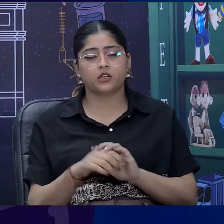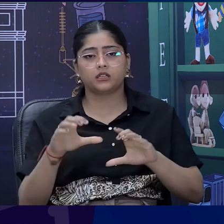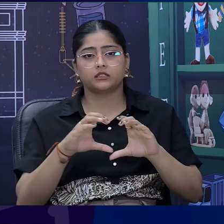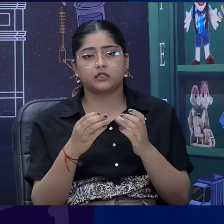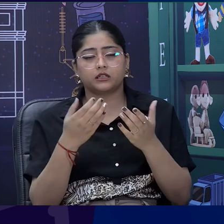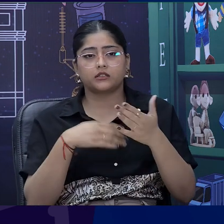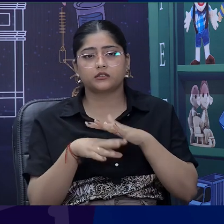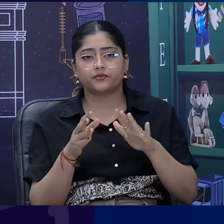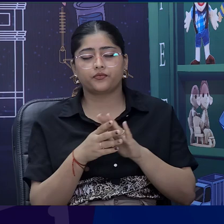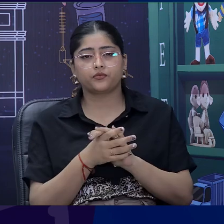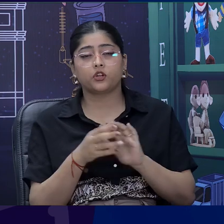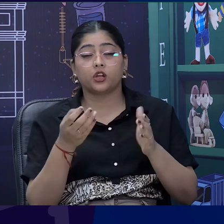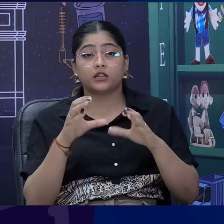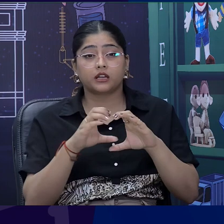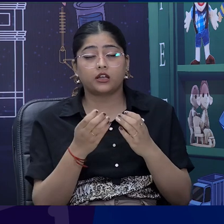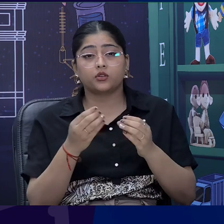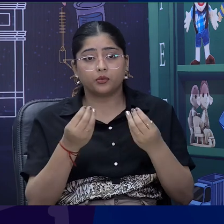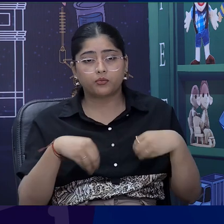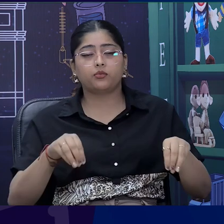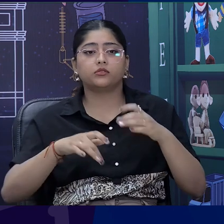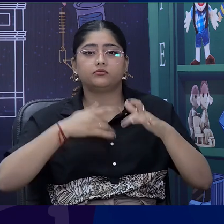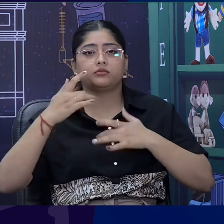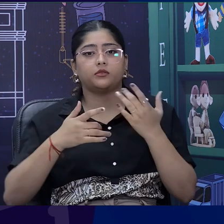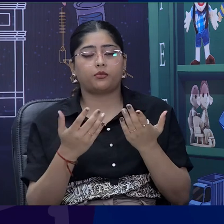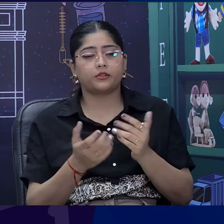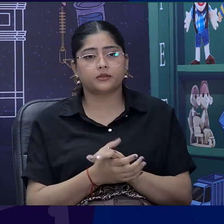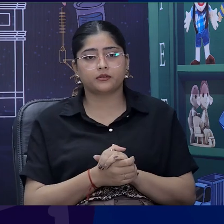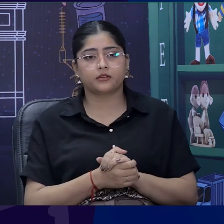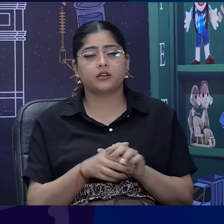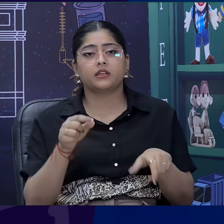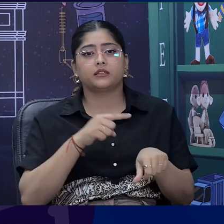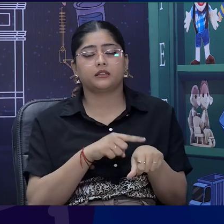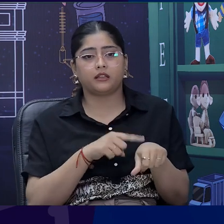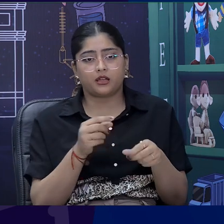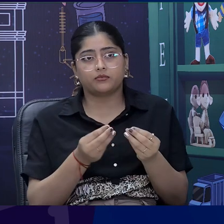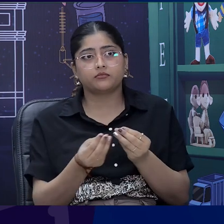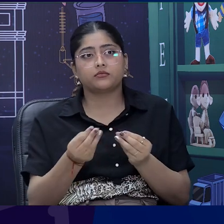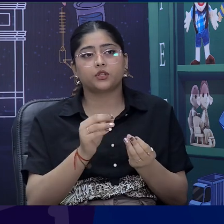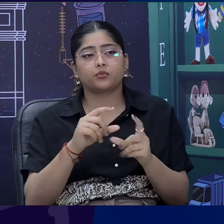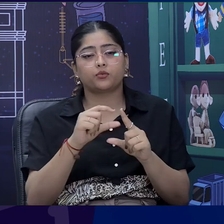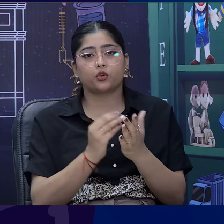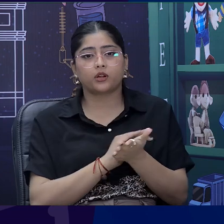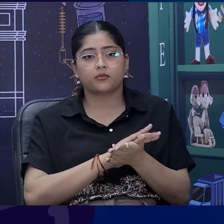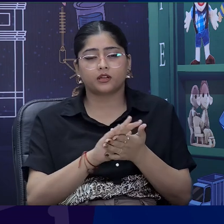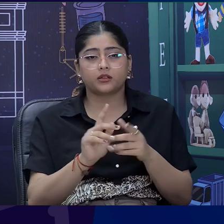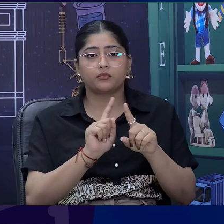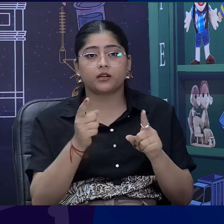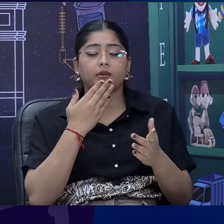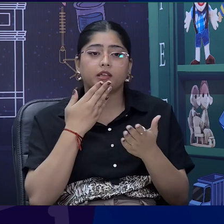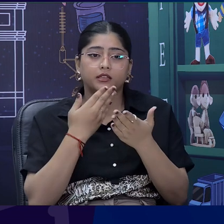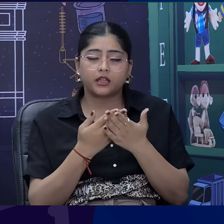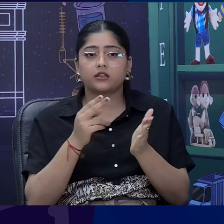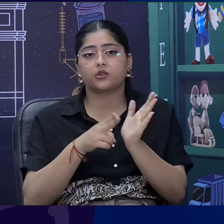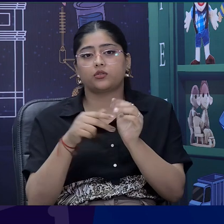your class makes more interesting to all these students. So, it is time for me to wrap up this session. let me thank our expert,